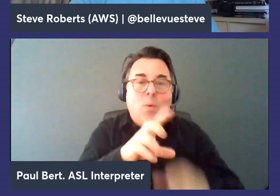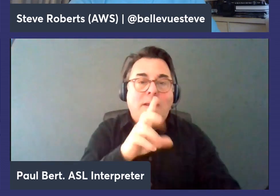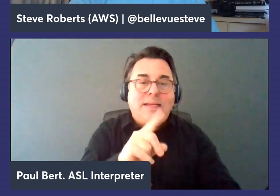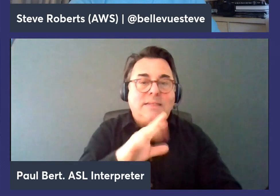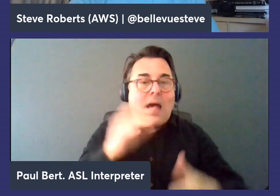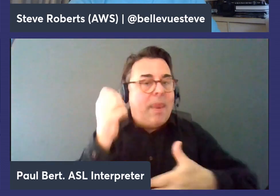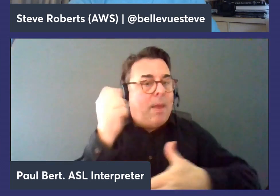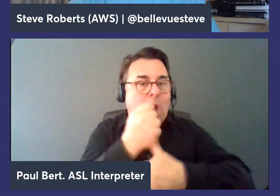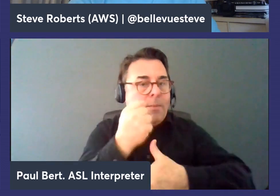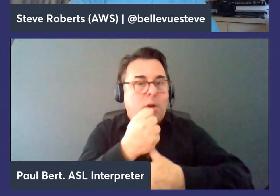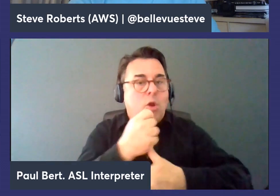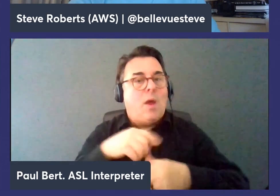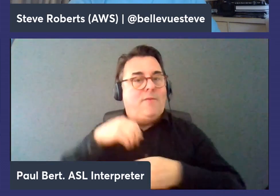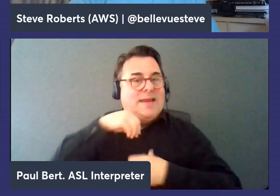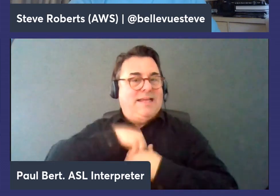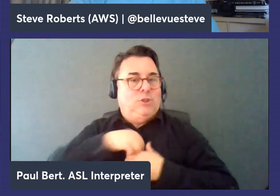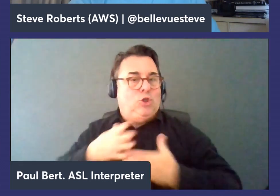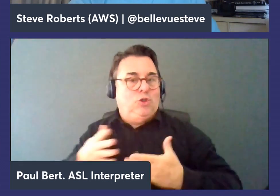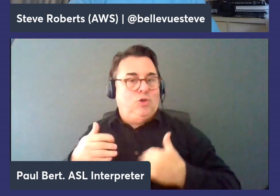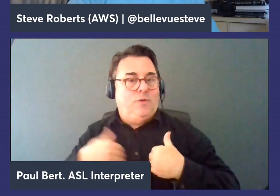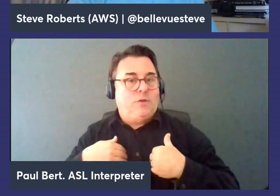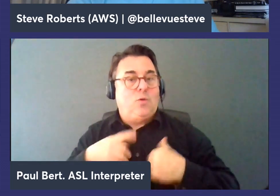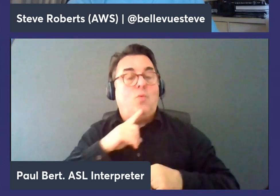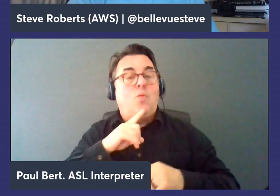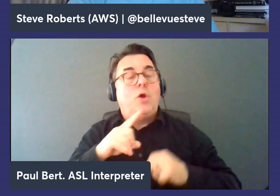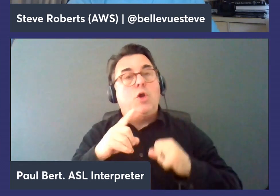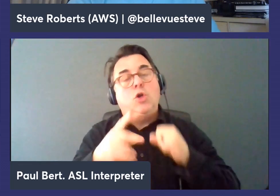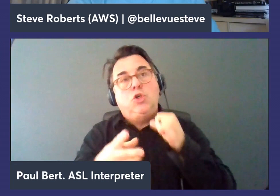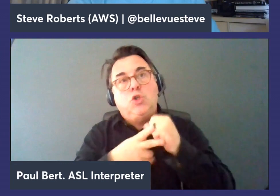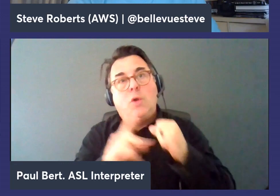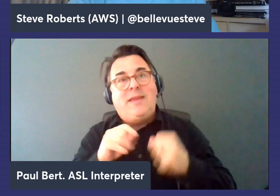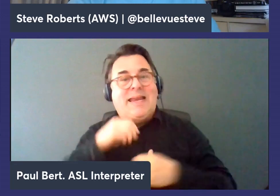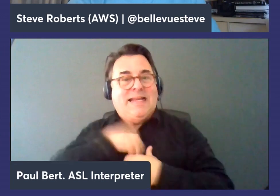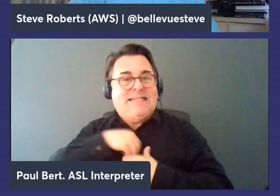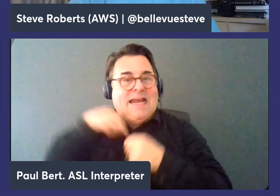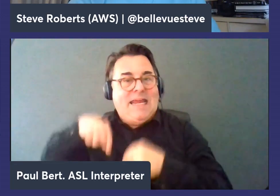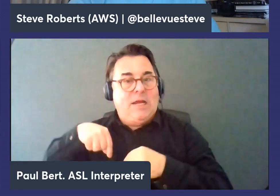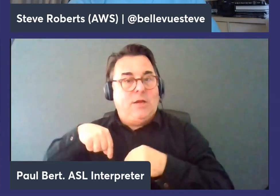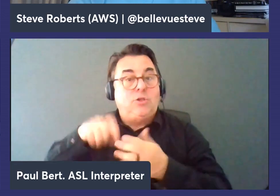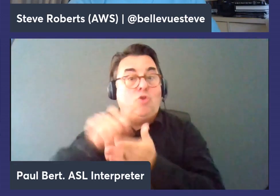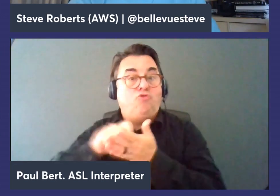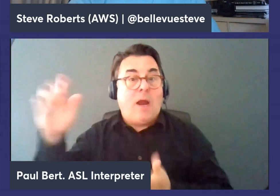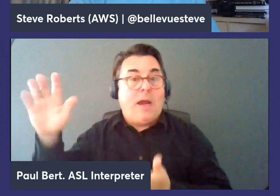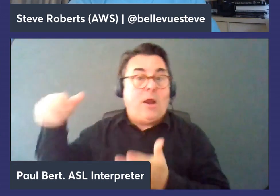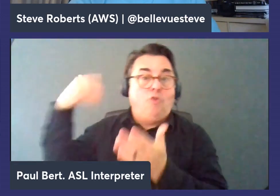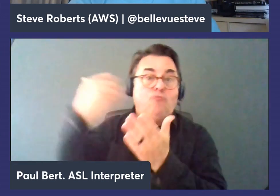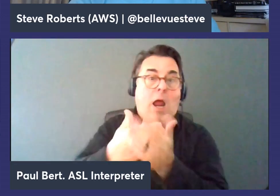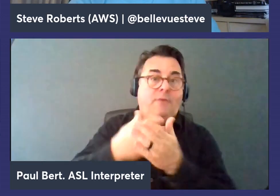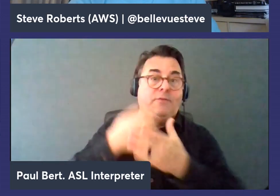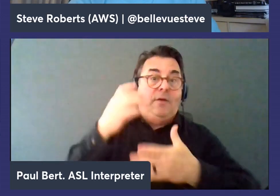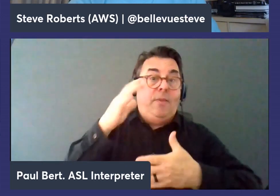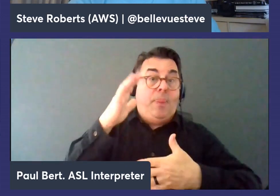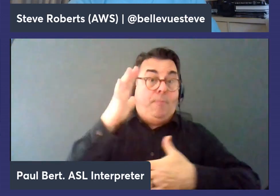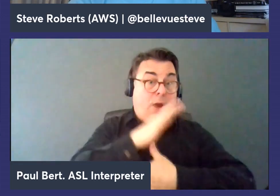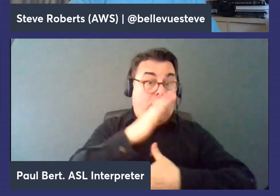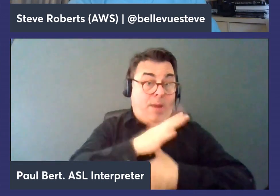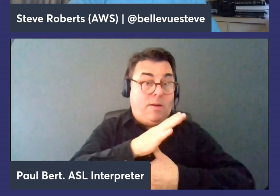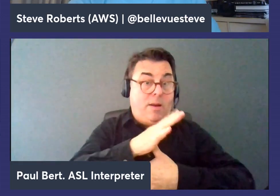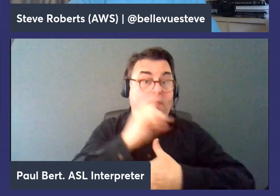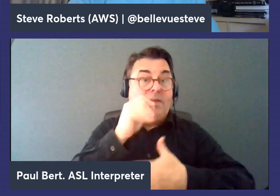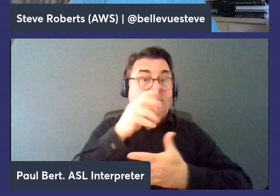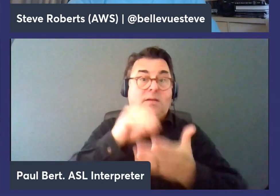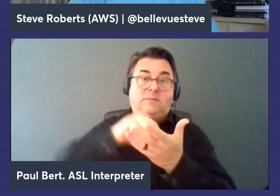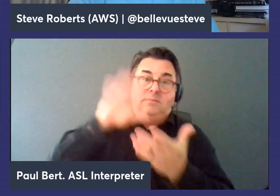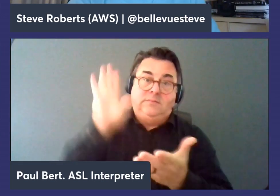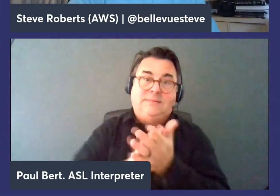itself we've got an internal service where we are actually storing all of the data in so when a write comes in to your primary all of the data is persisted on disk